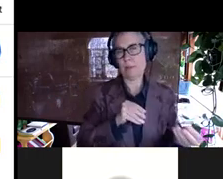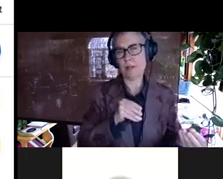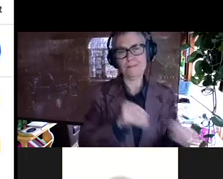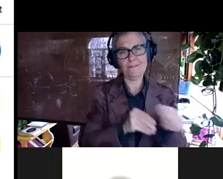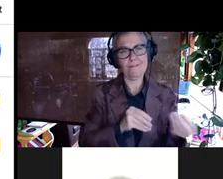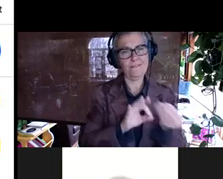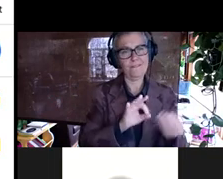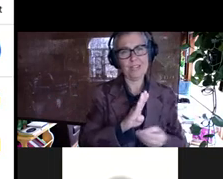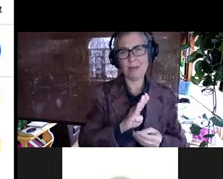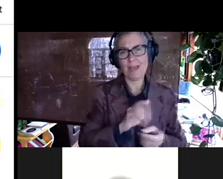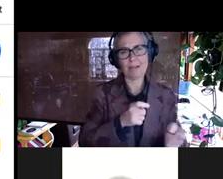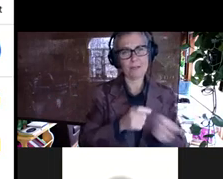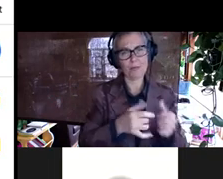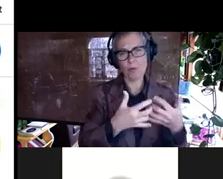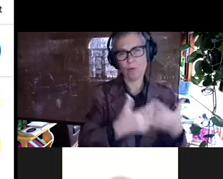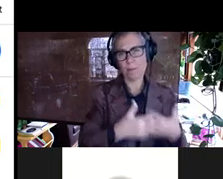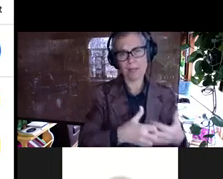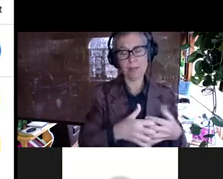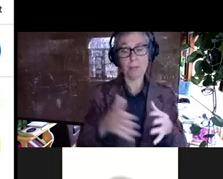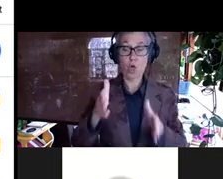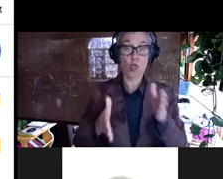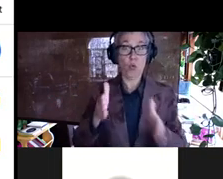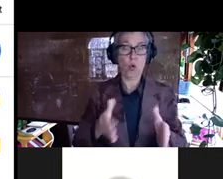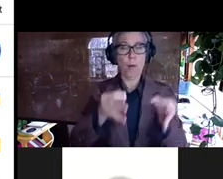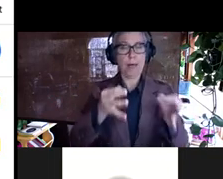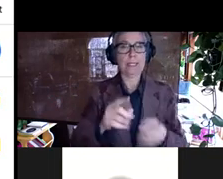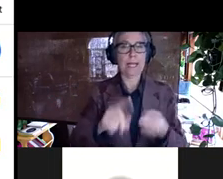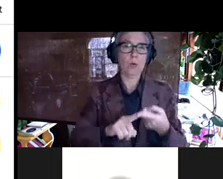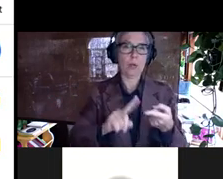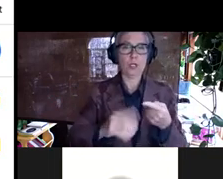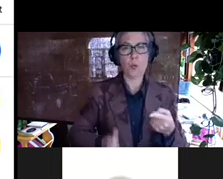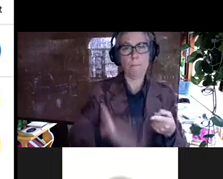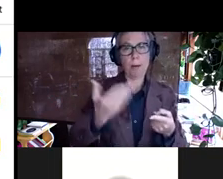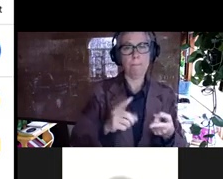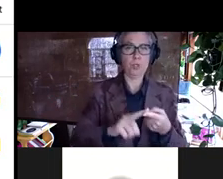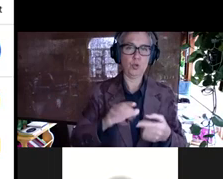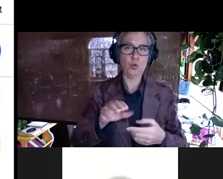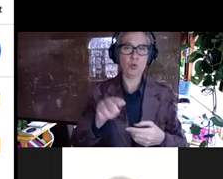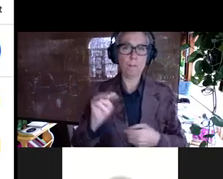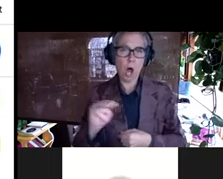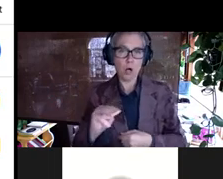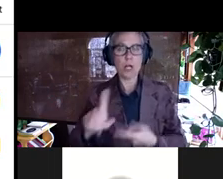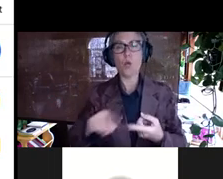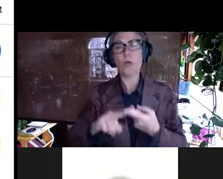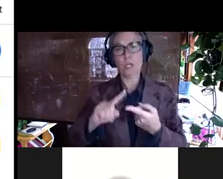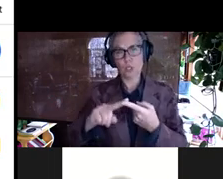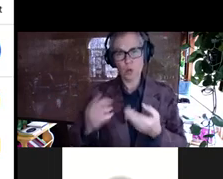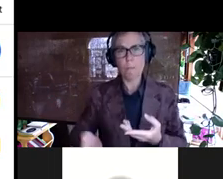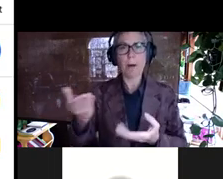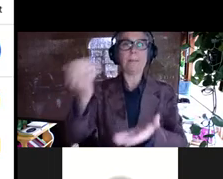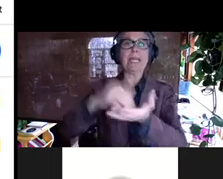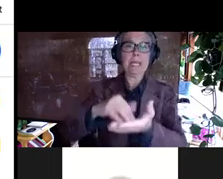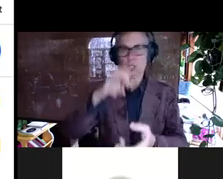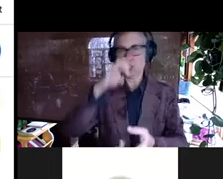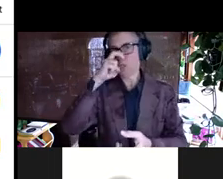mechanism in which the robot got to choose when to bump it up to moderate and when to bump it up to stringent. So it just picks, it just